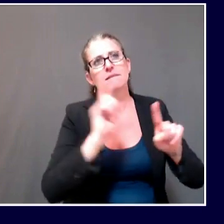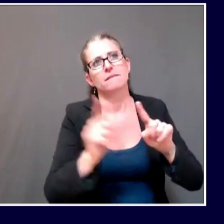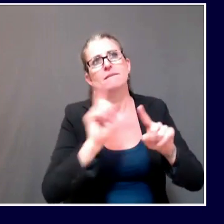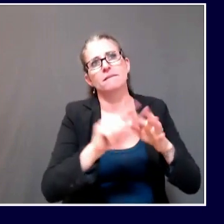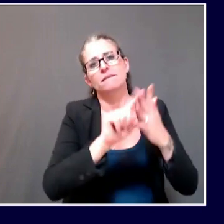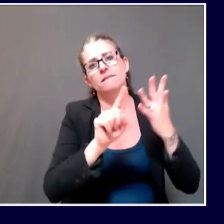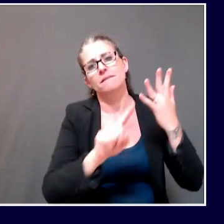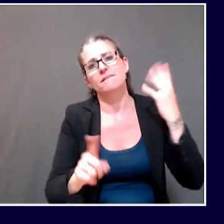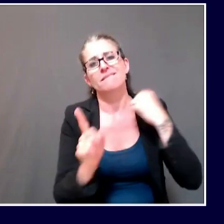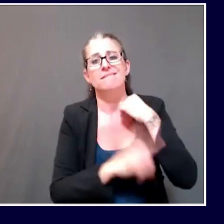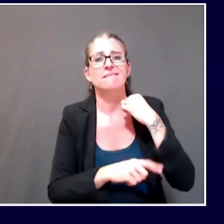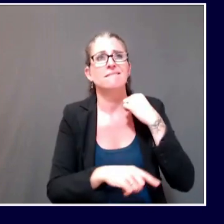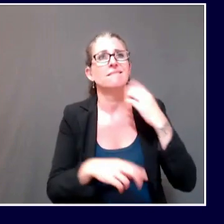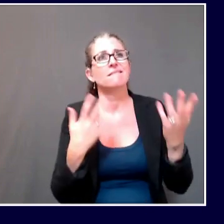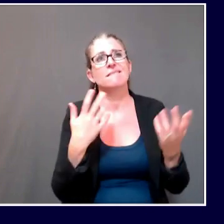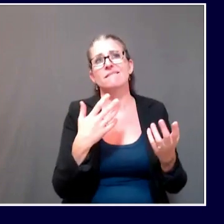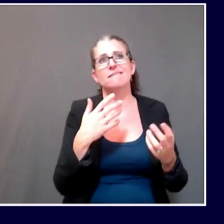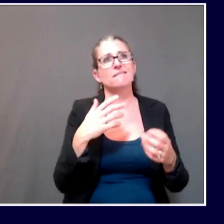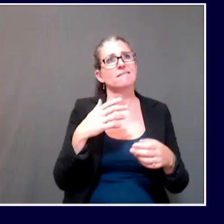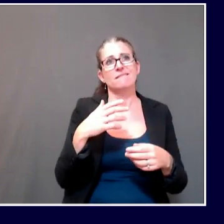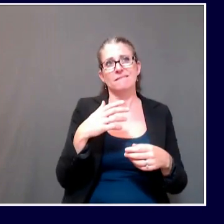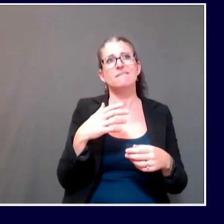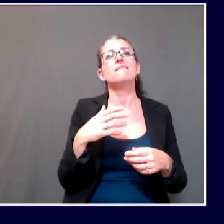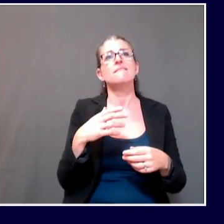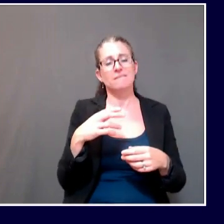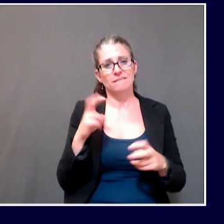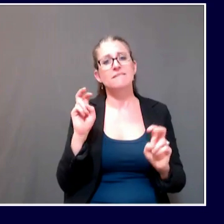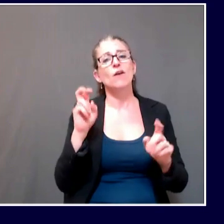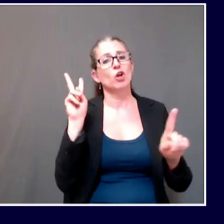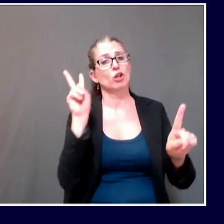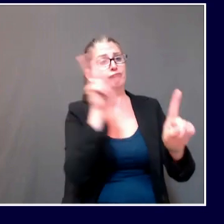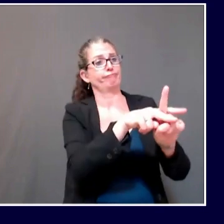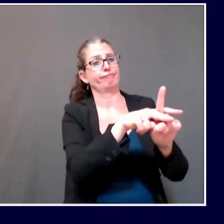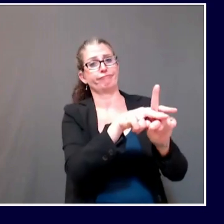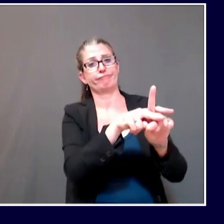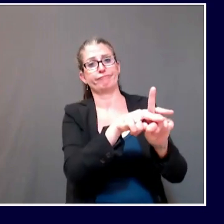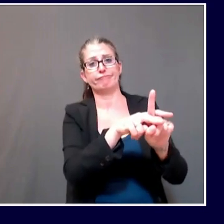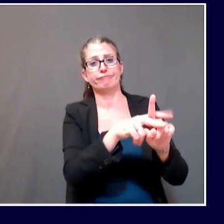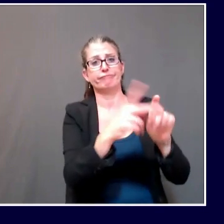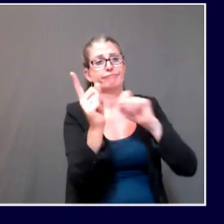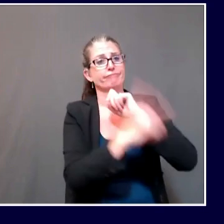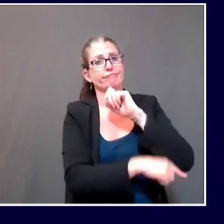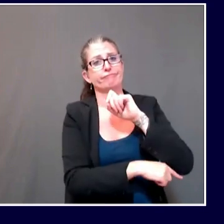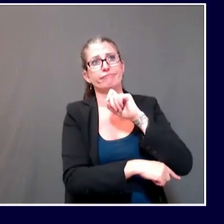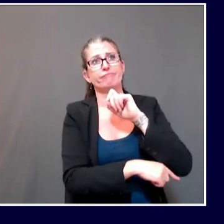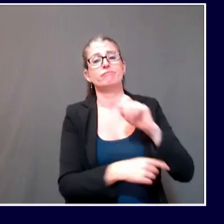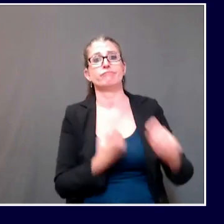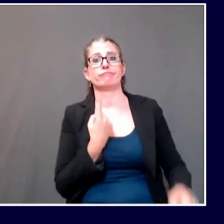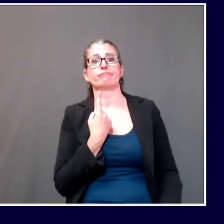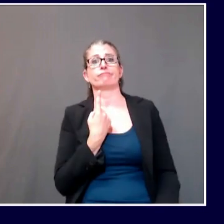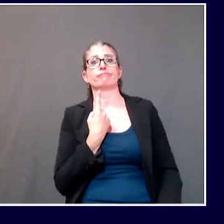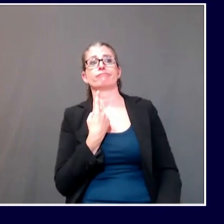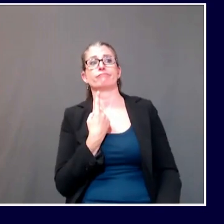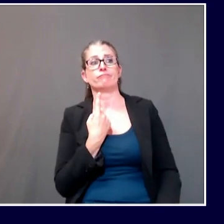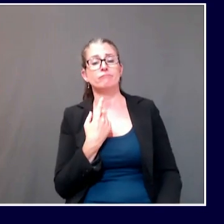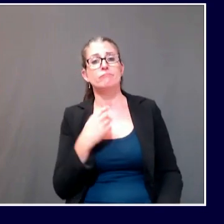with any business that is looking to comply or not comply with the executive orders.